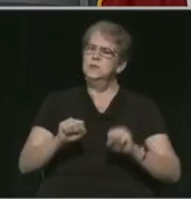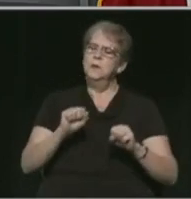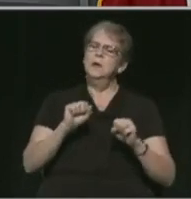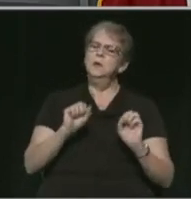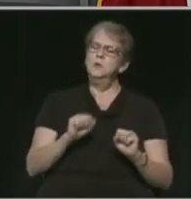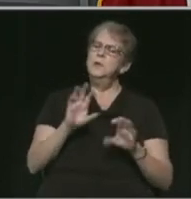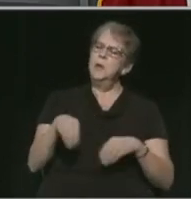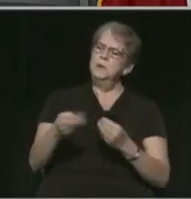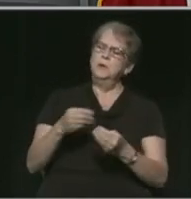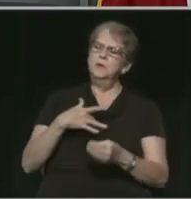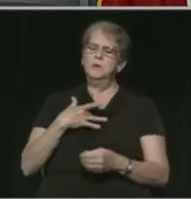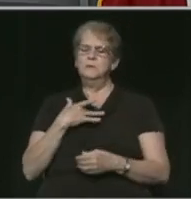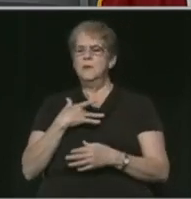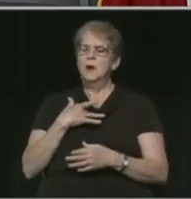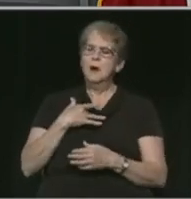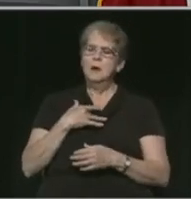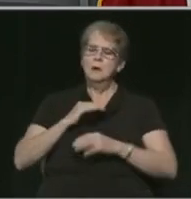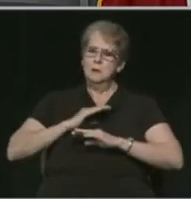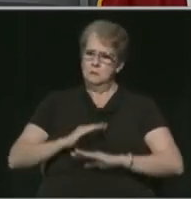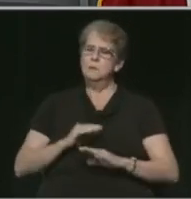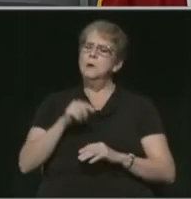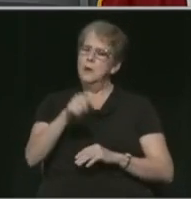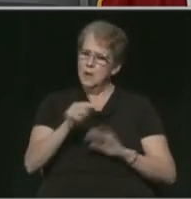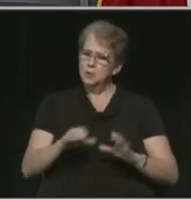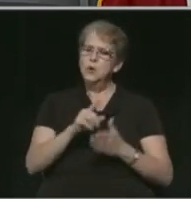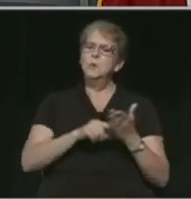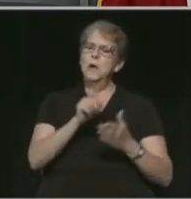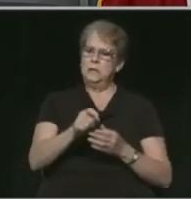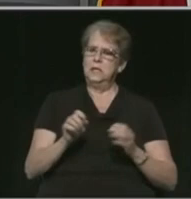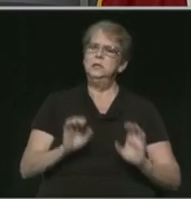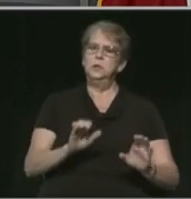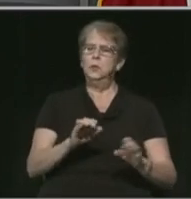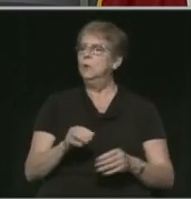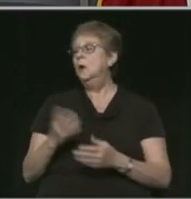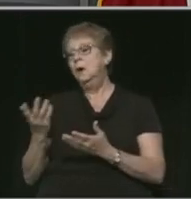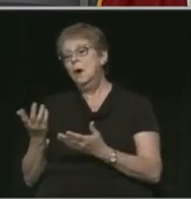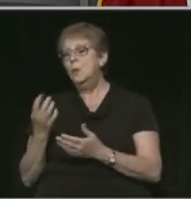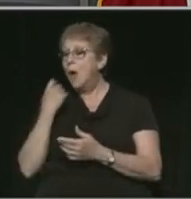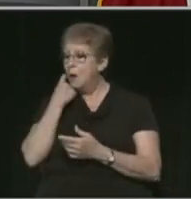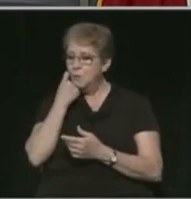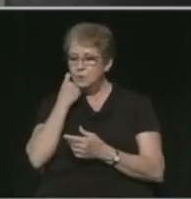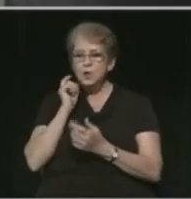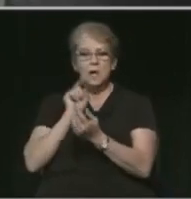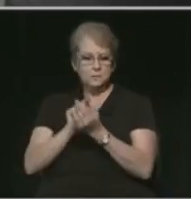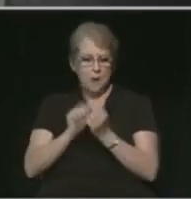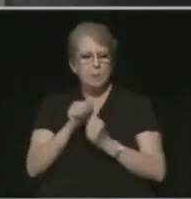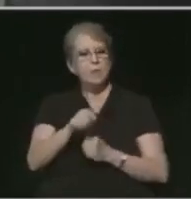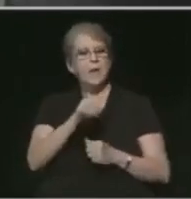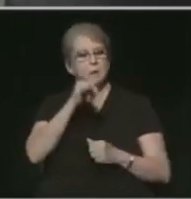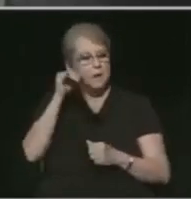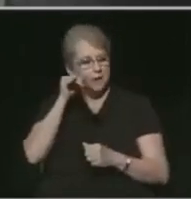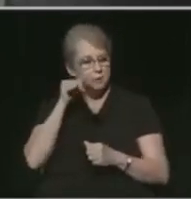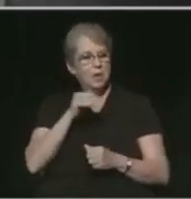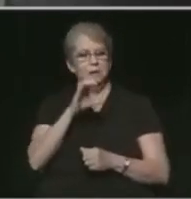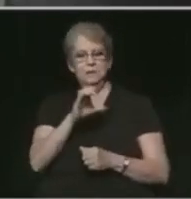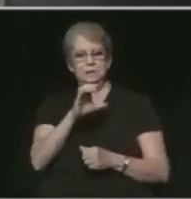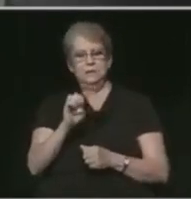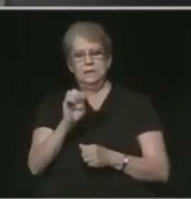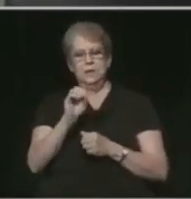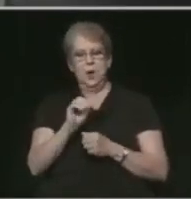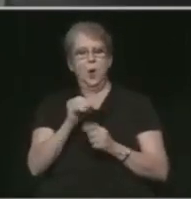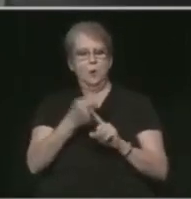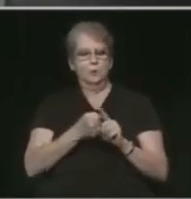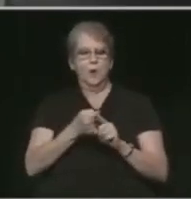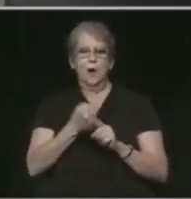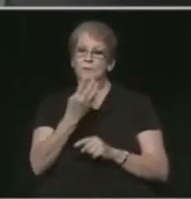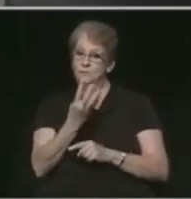you assurance and comfort that they're doing what they need to do? Well, just met with them yesterday, the CEOs of the three major